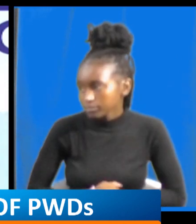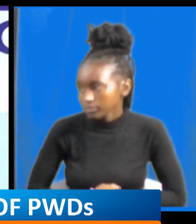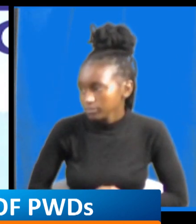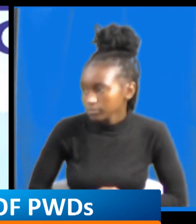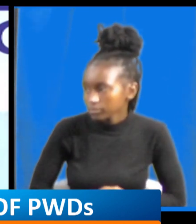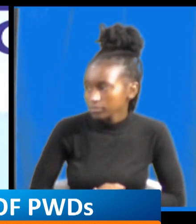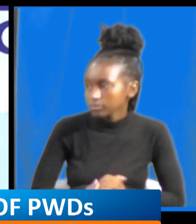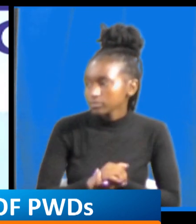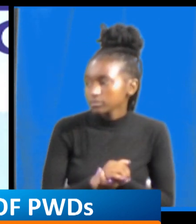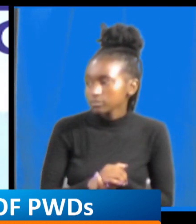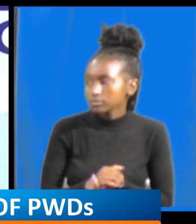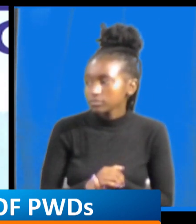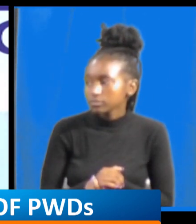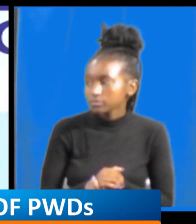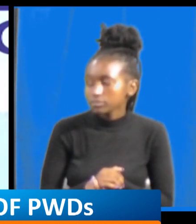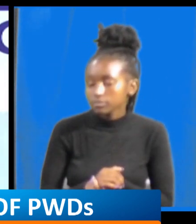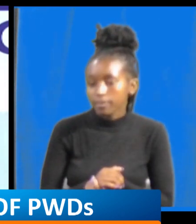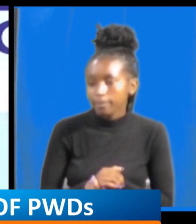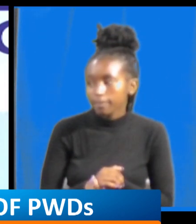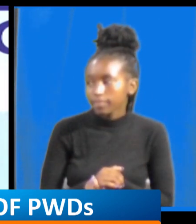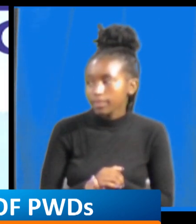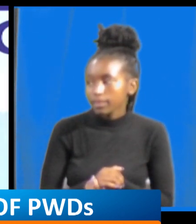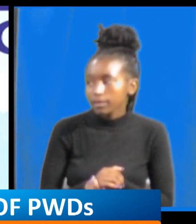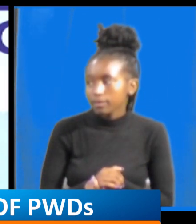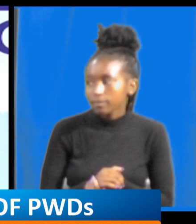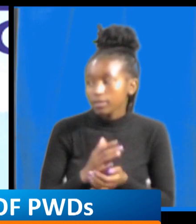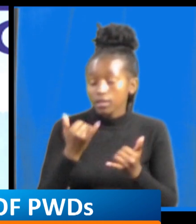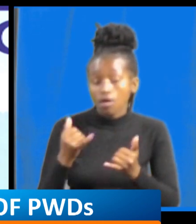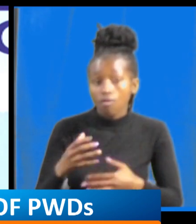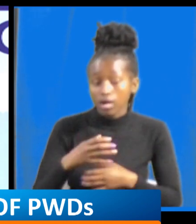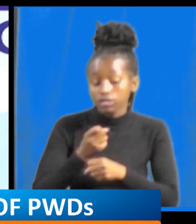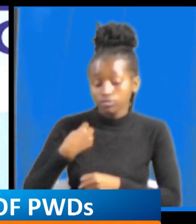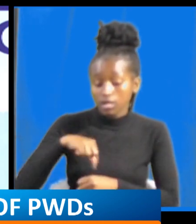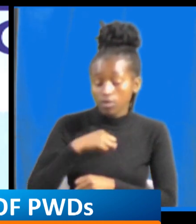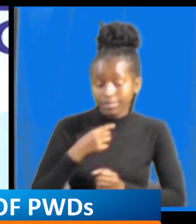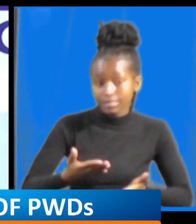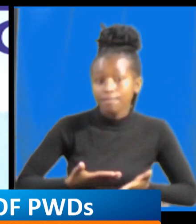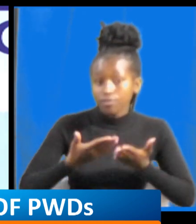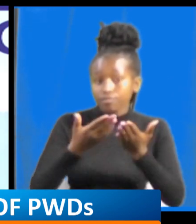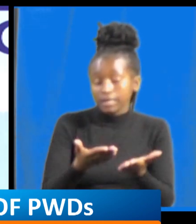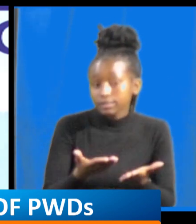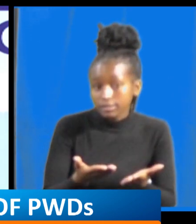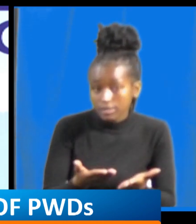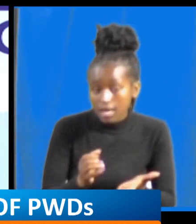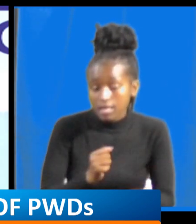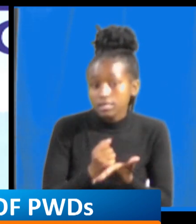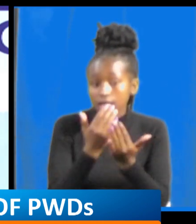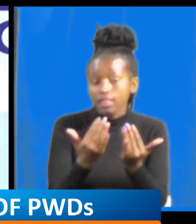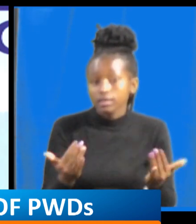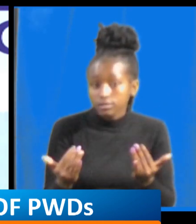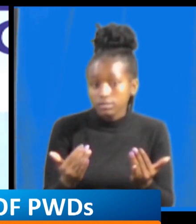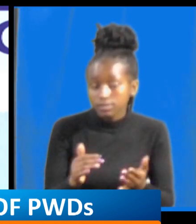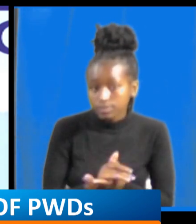okay APDK is an organization that provides assistive devices yeah